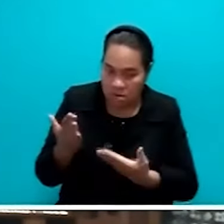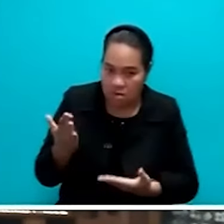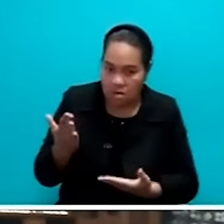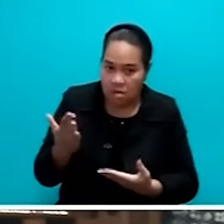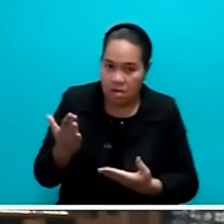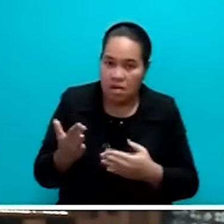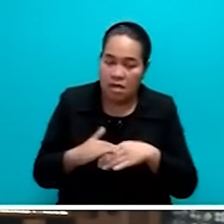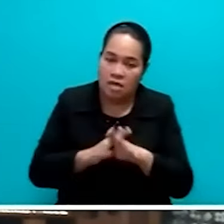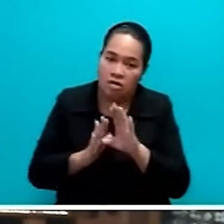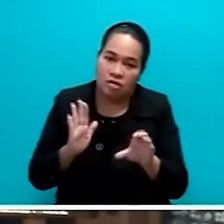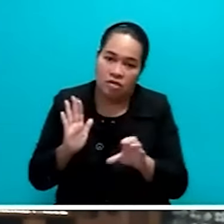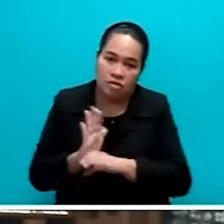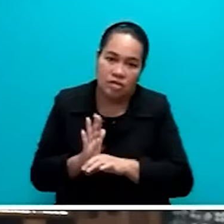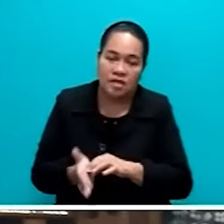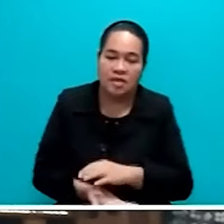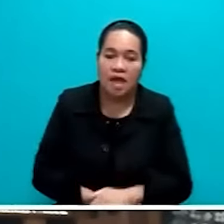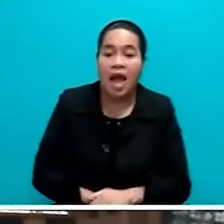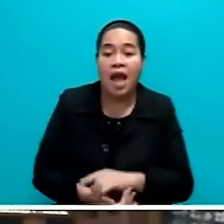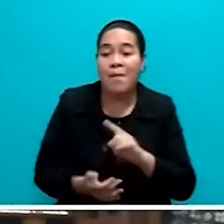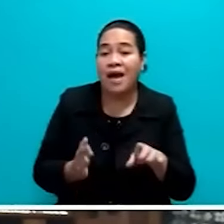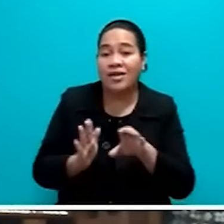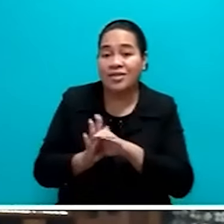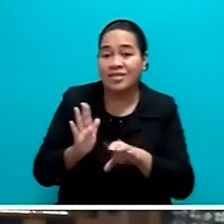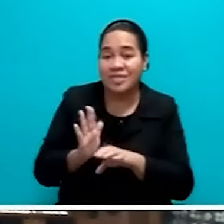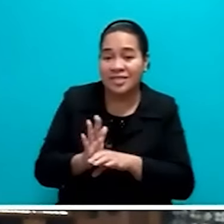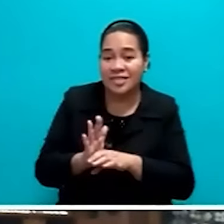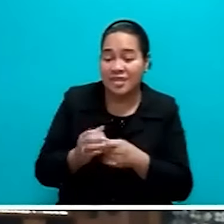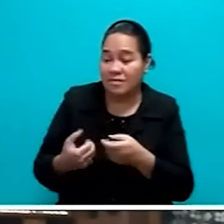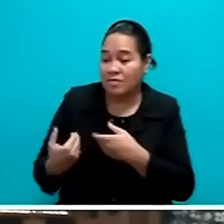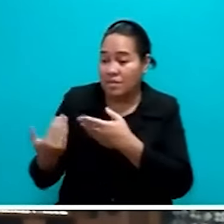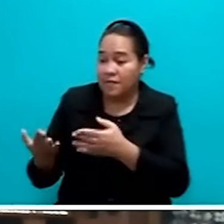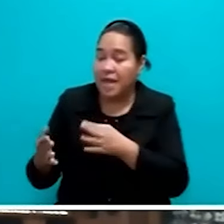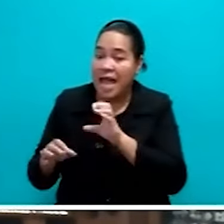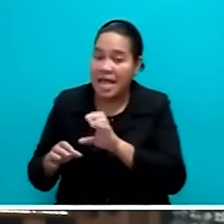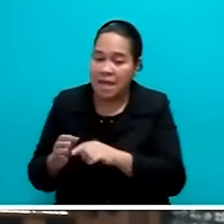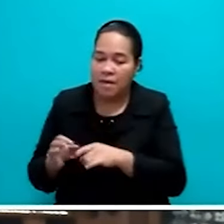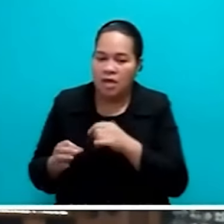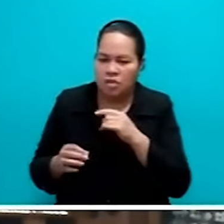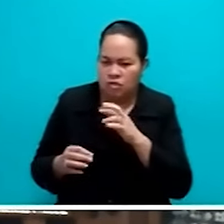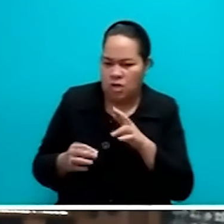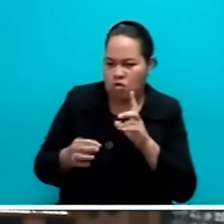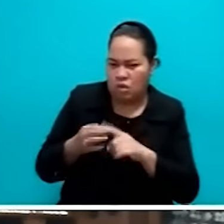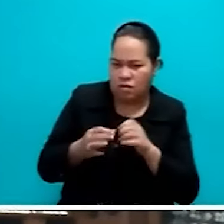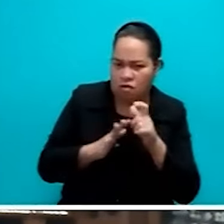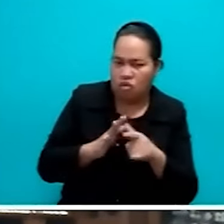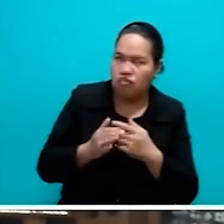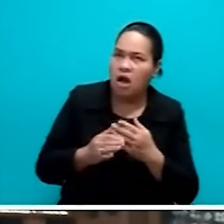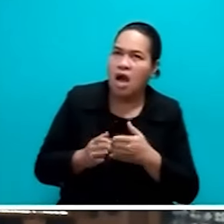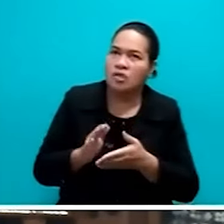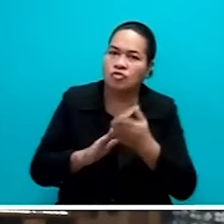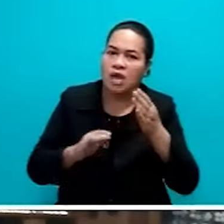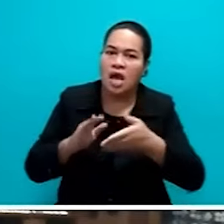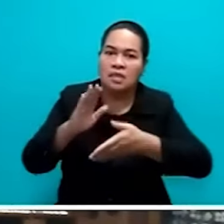Constitution. However, the Constitution empowers Cabinet to refer a question of law to the Supreme Court under Section